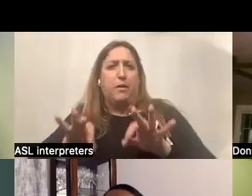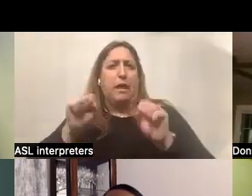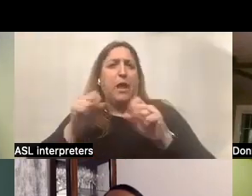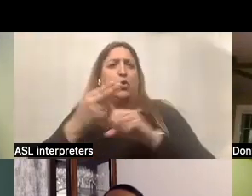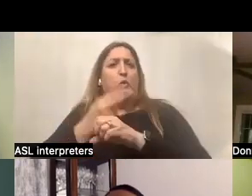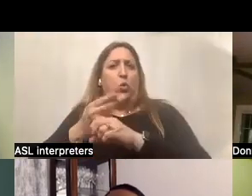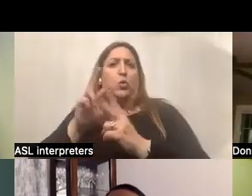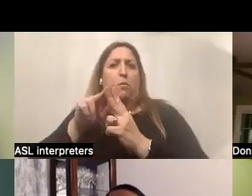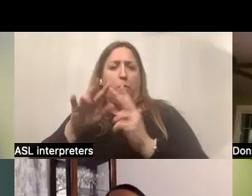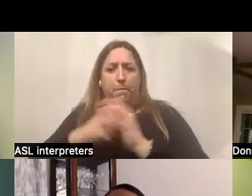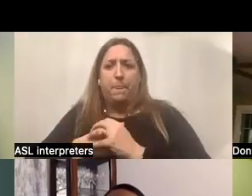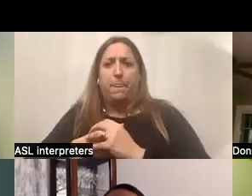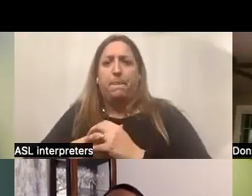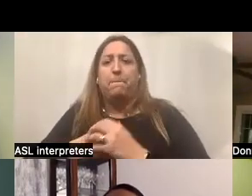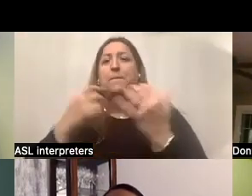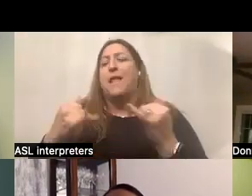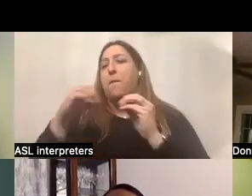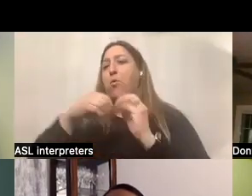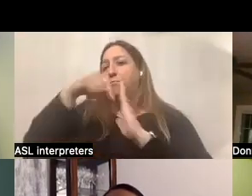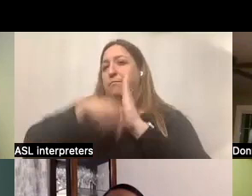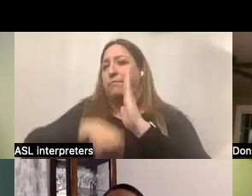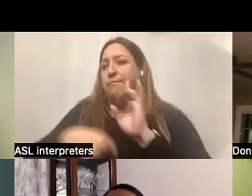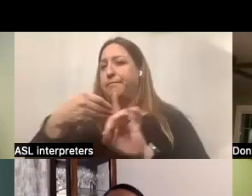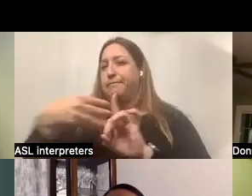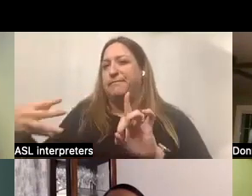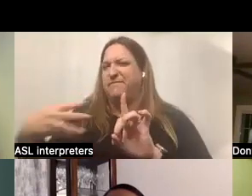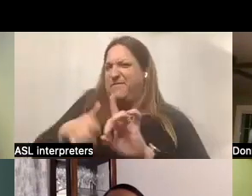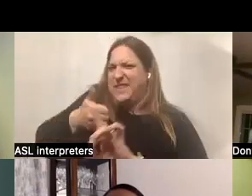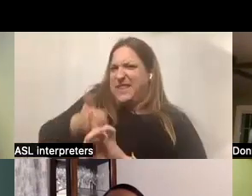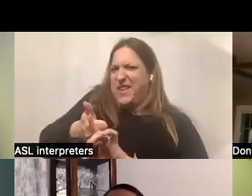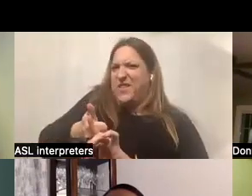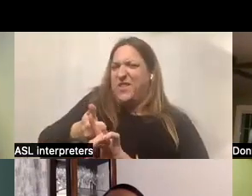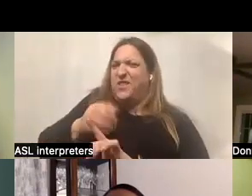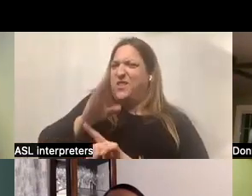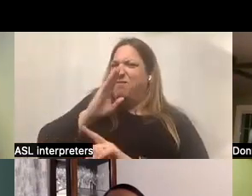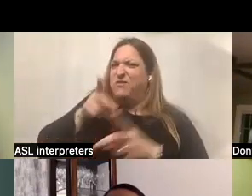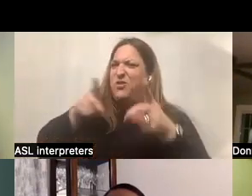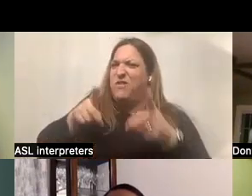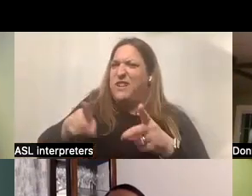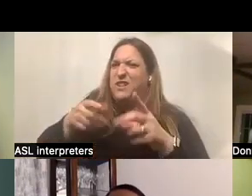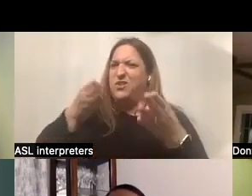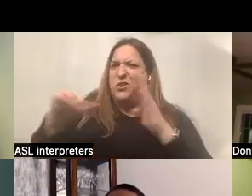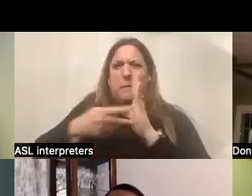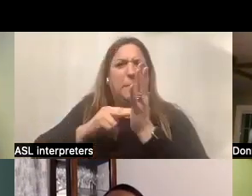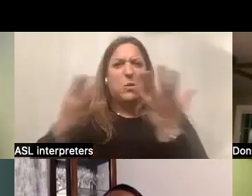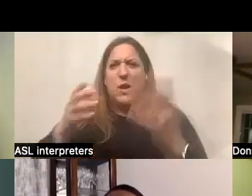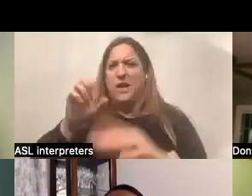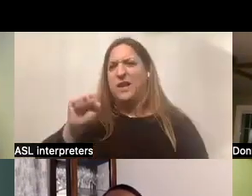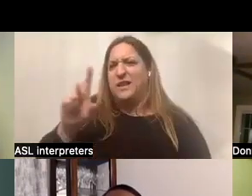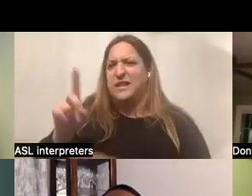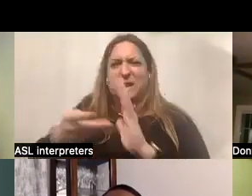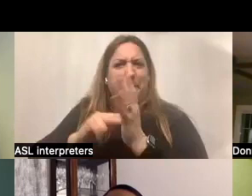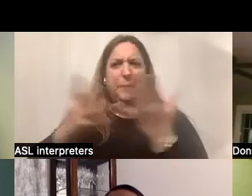So now, now let's dig in a little deeper on what is self-directed services and what is that method or approach?